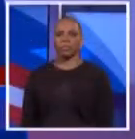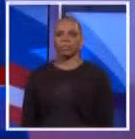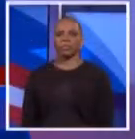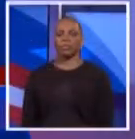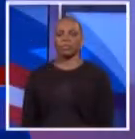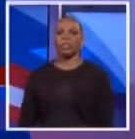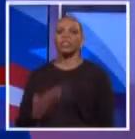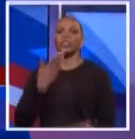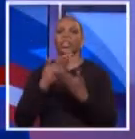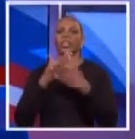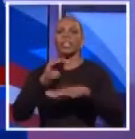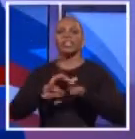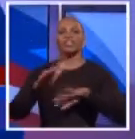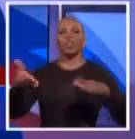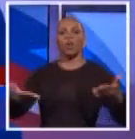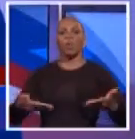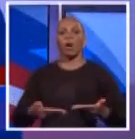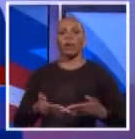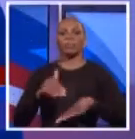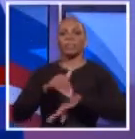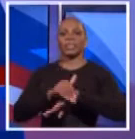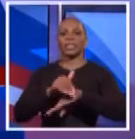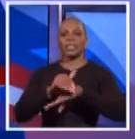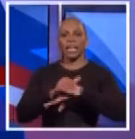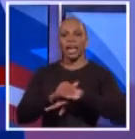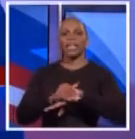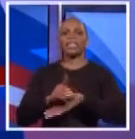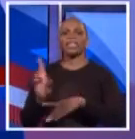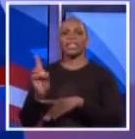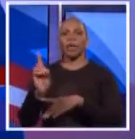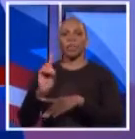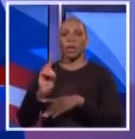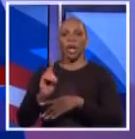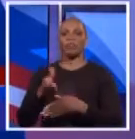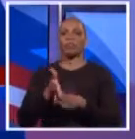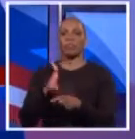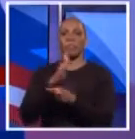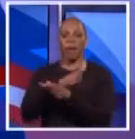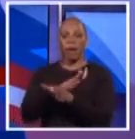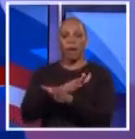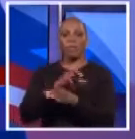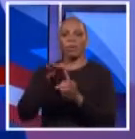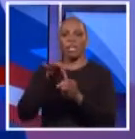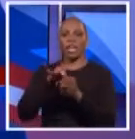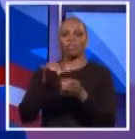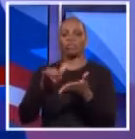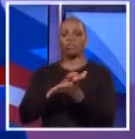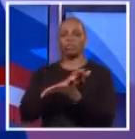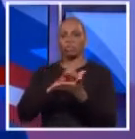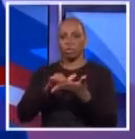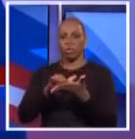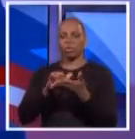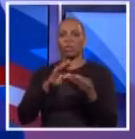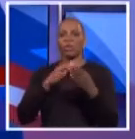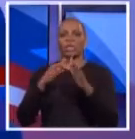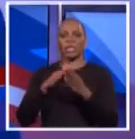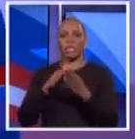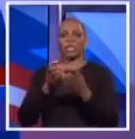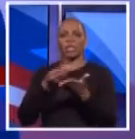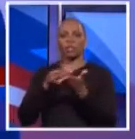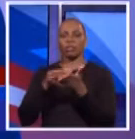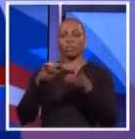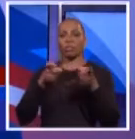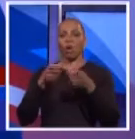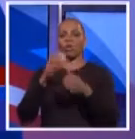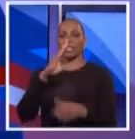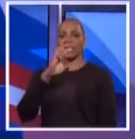Good evening and welcome to tonight's Democratic primary election debate for New York City Comptroller. The Comptroller is the chief financial officer for